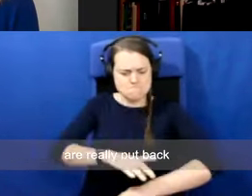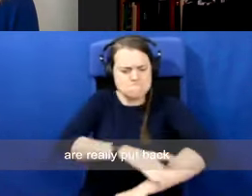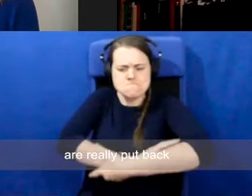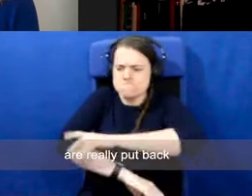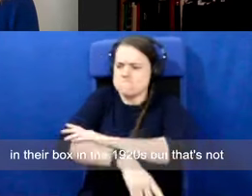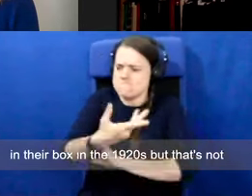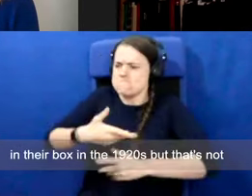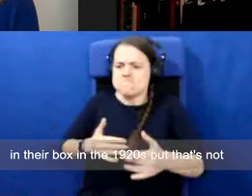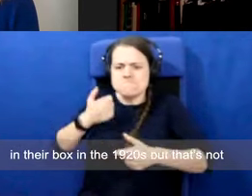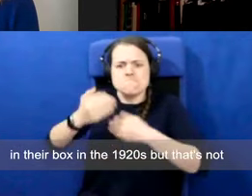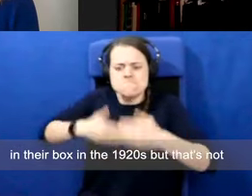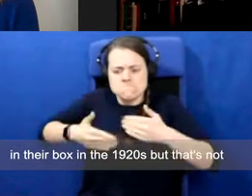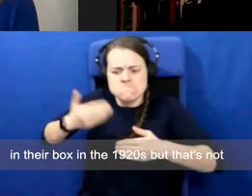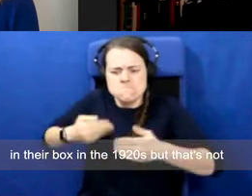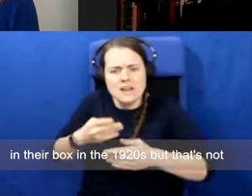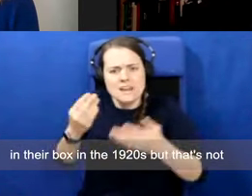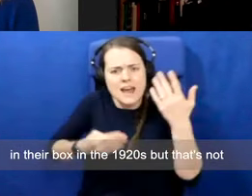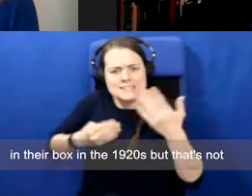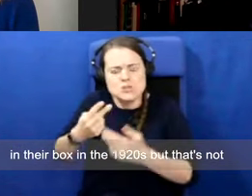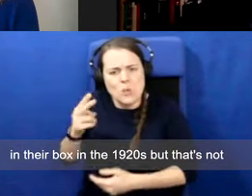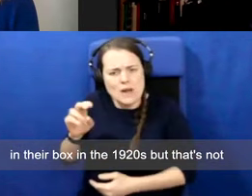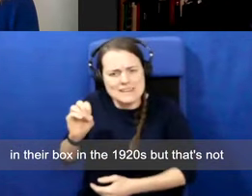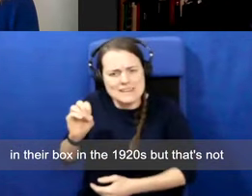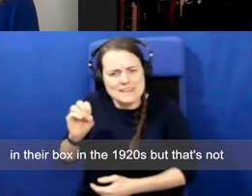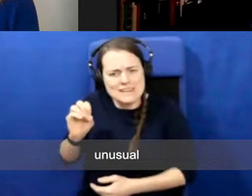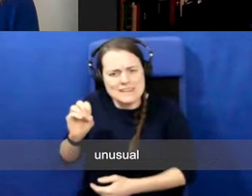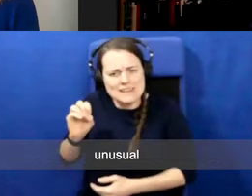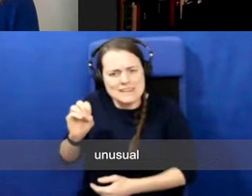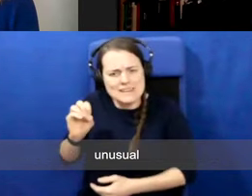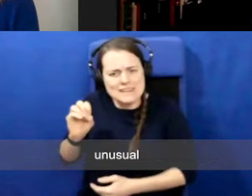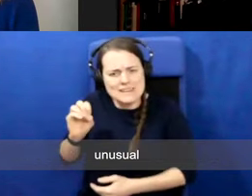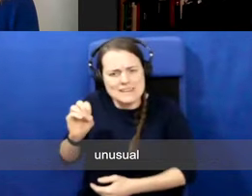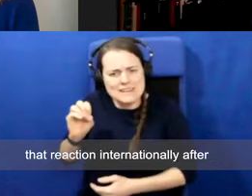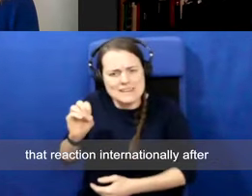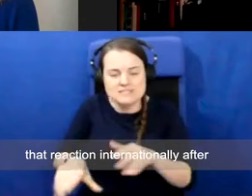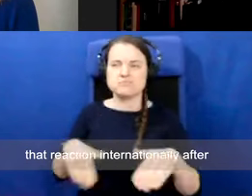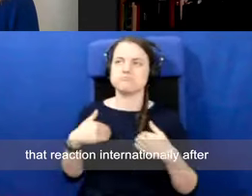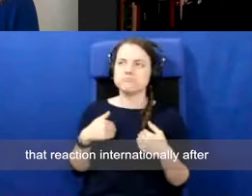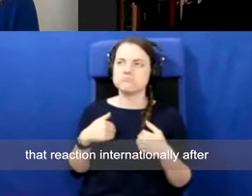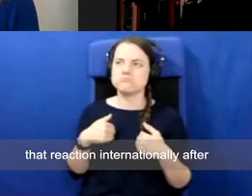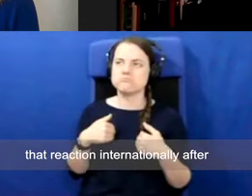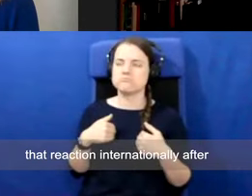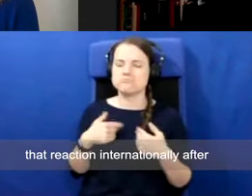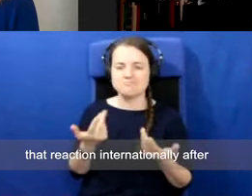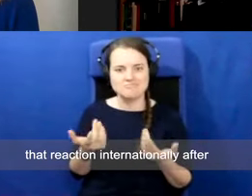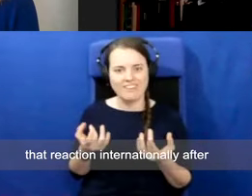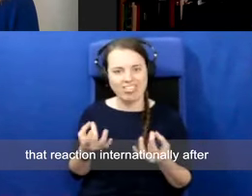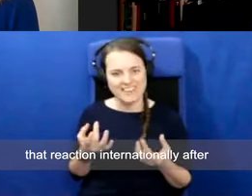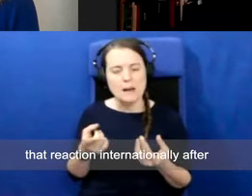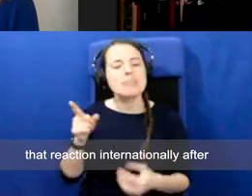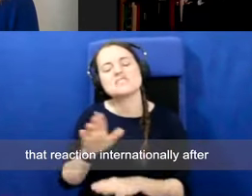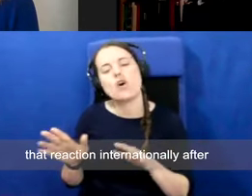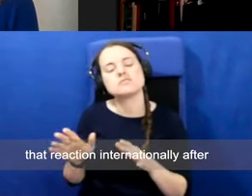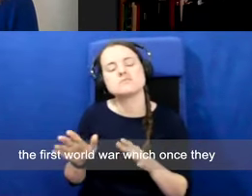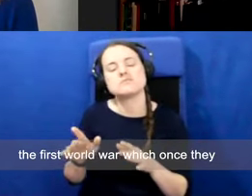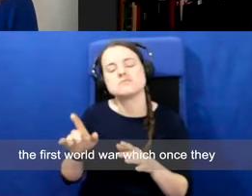their box in the 1920s. But that's not unusual. That reaction internationally after the